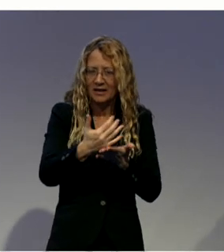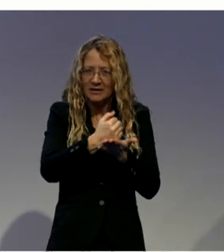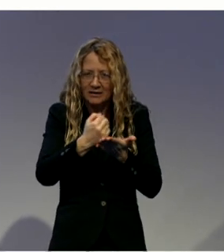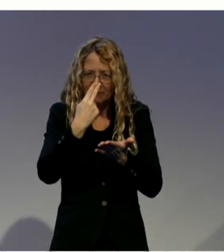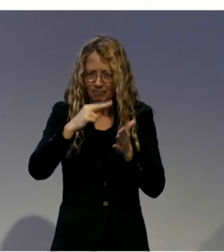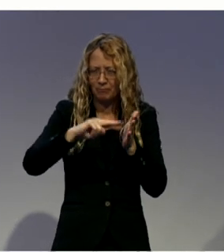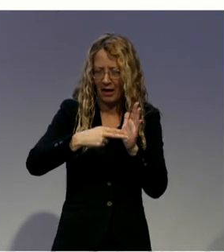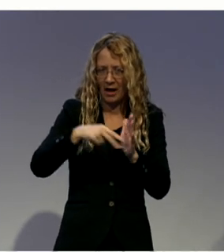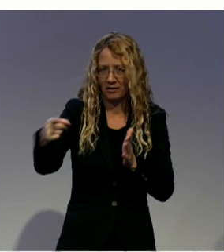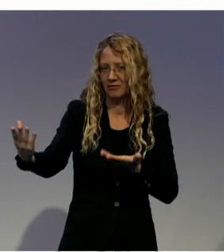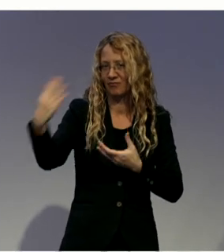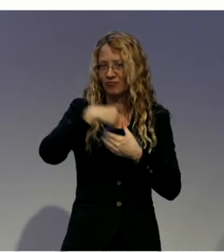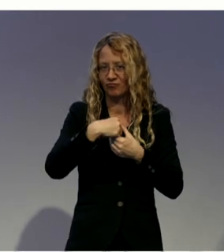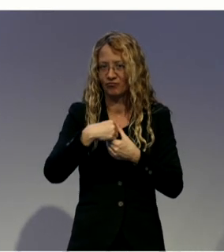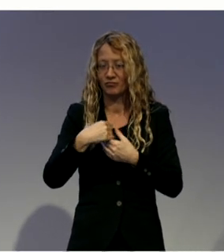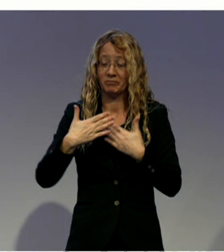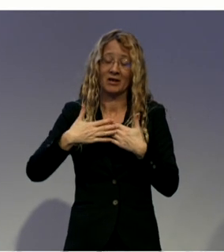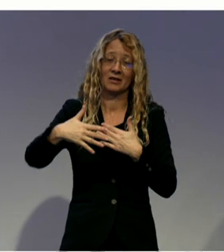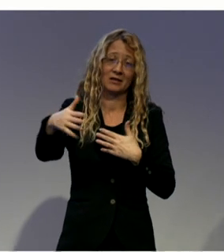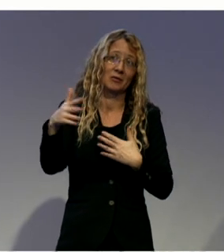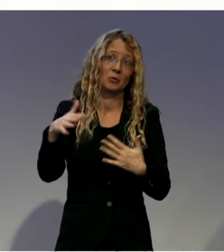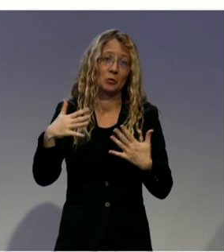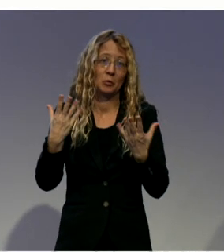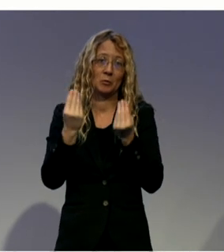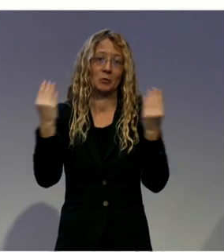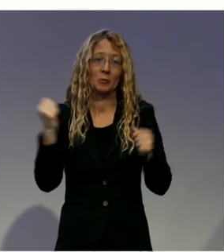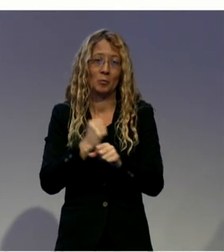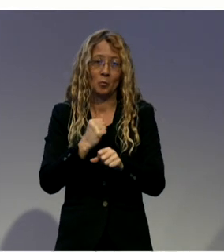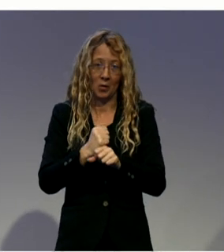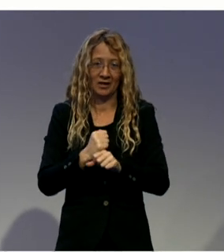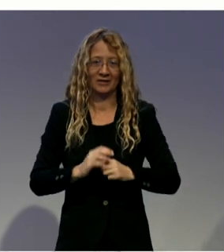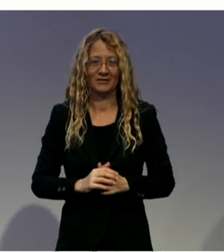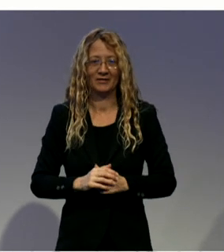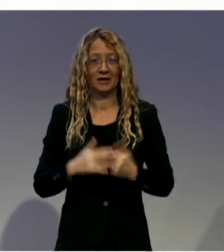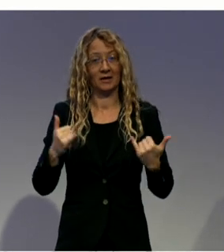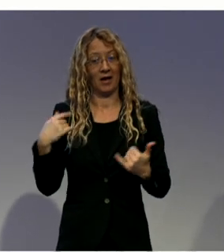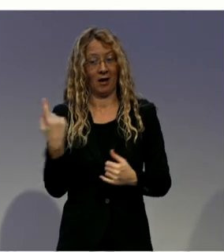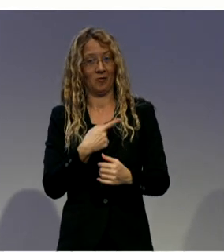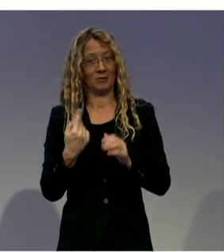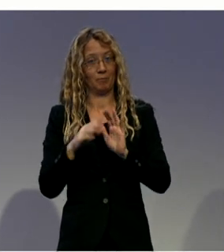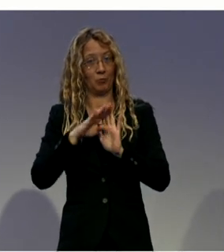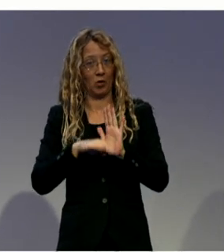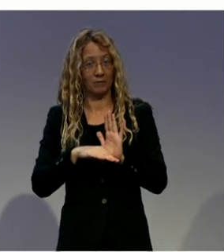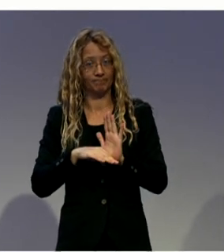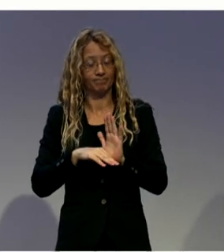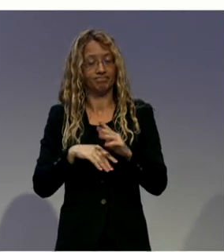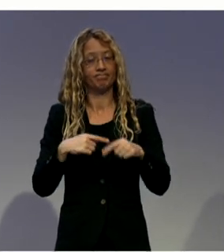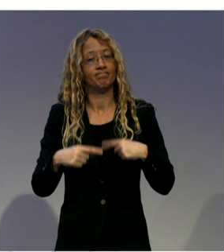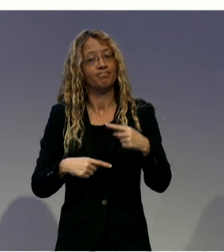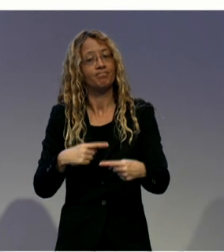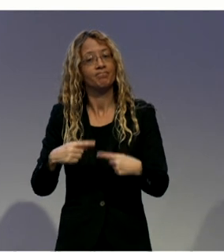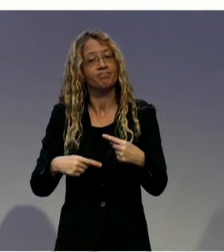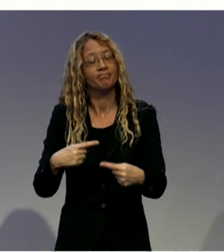that's how long we've been operating our program for. Our program has created a potential